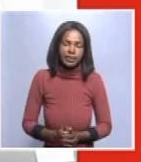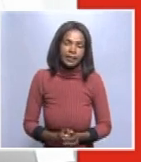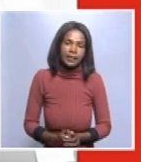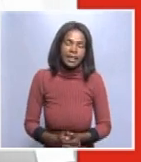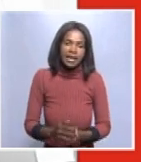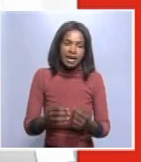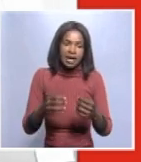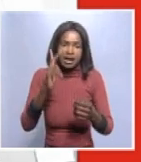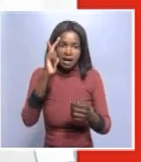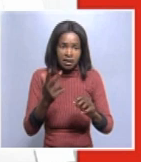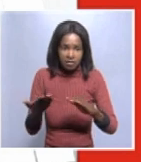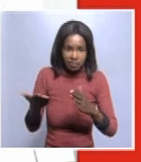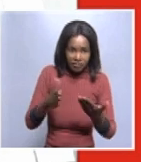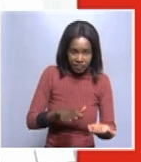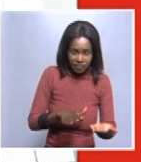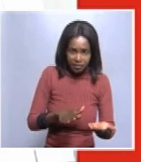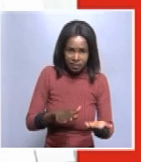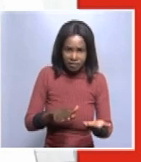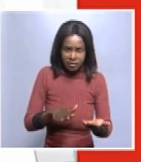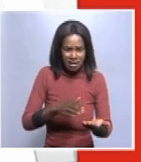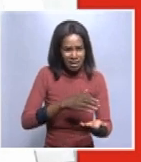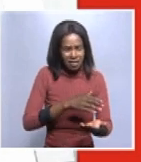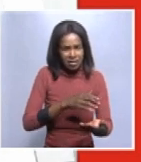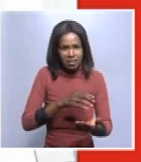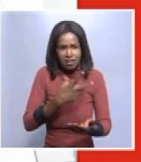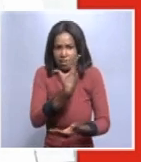5. 5.